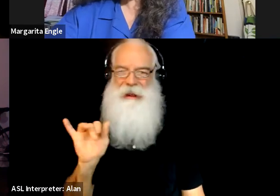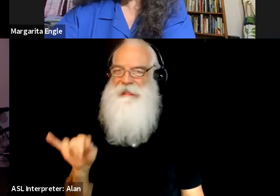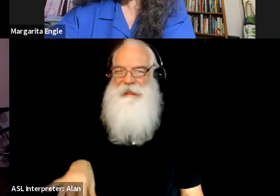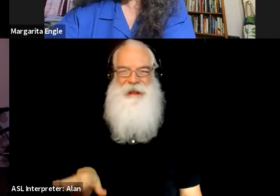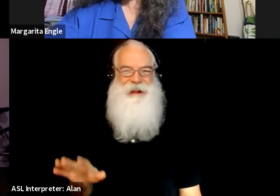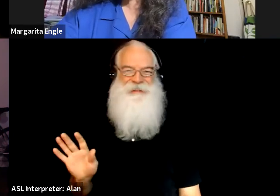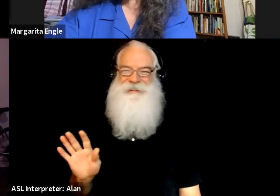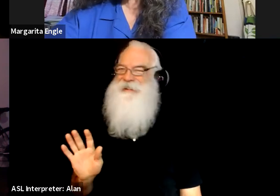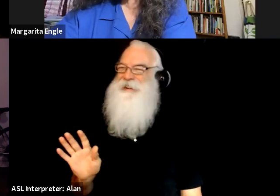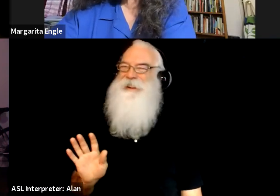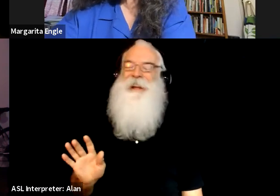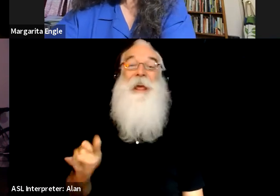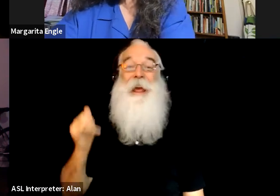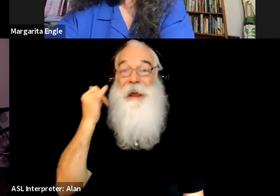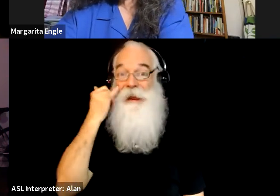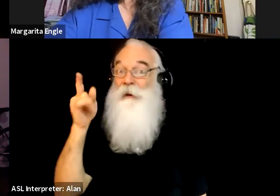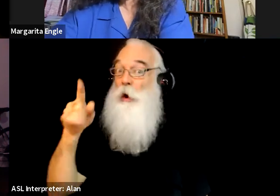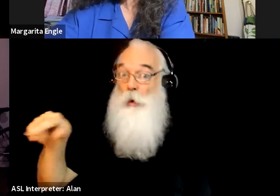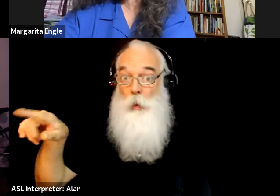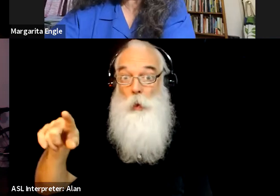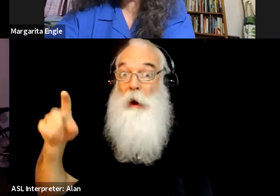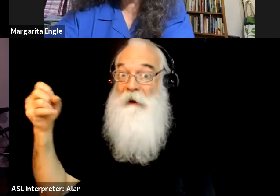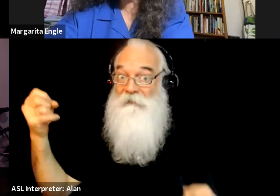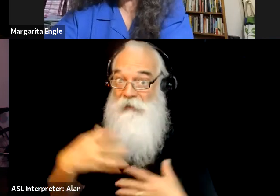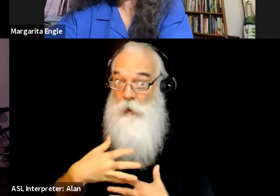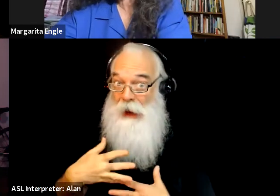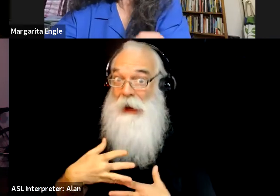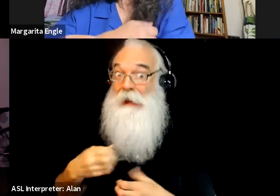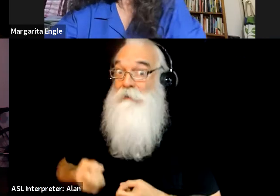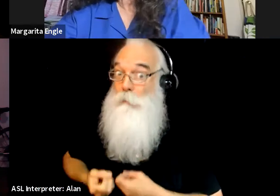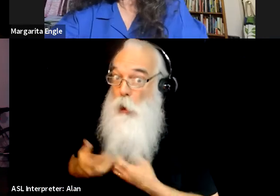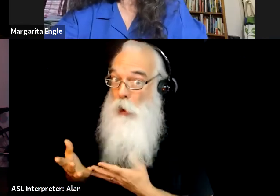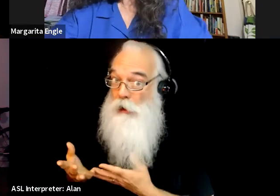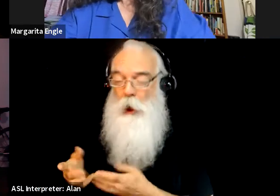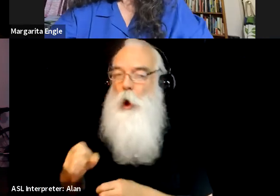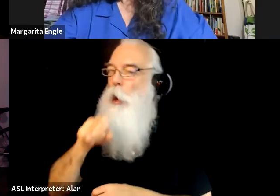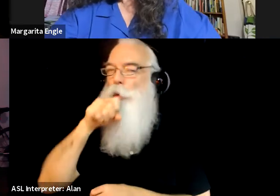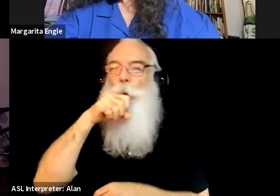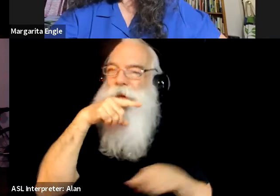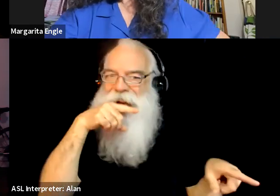hope that if they're afraid of poetry, they would keep that secret so that it won't, um,